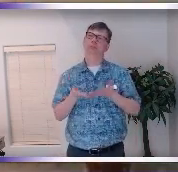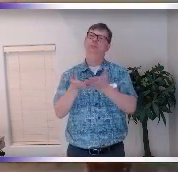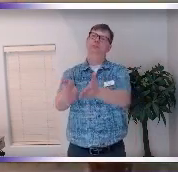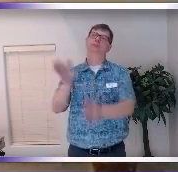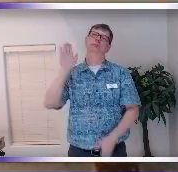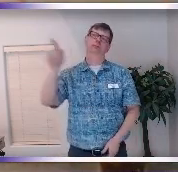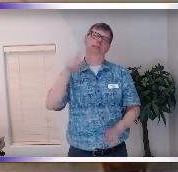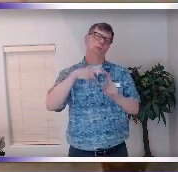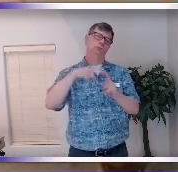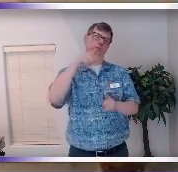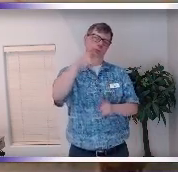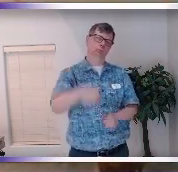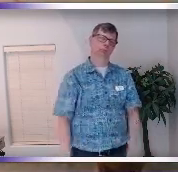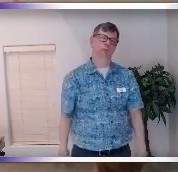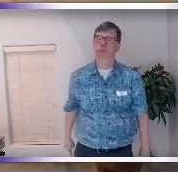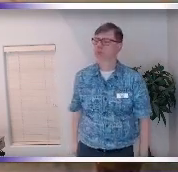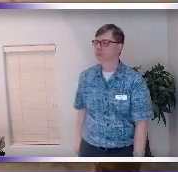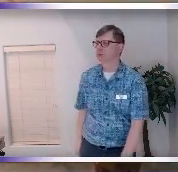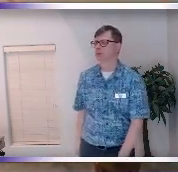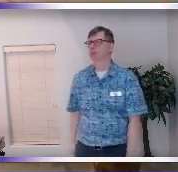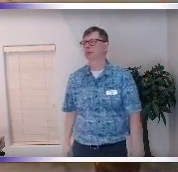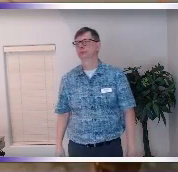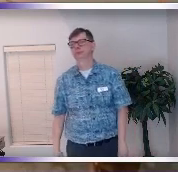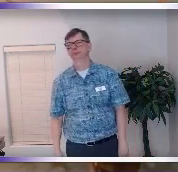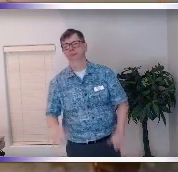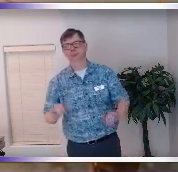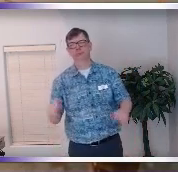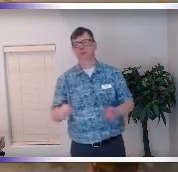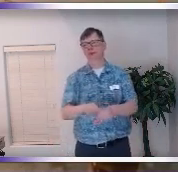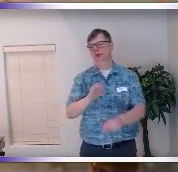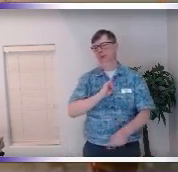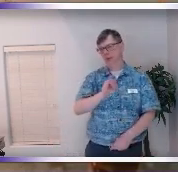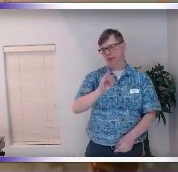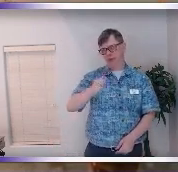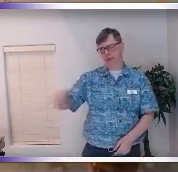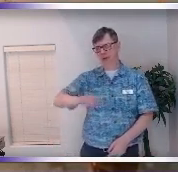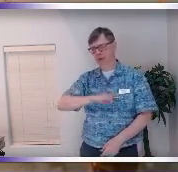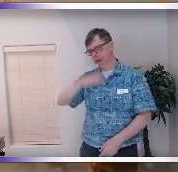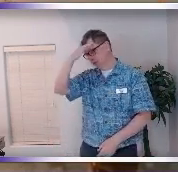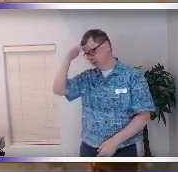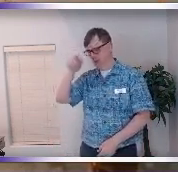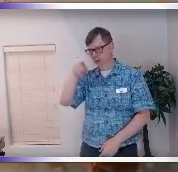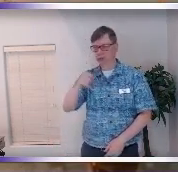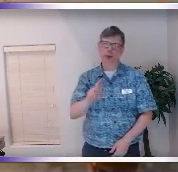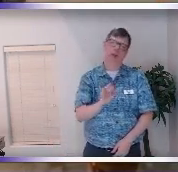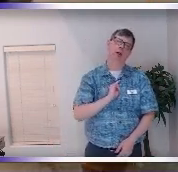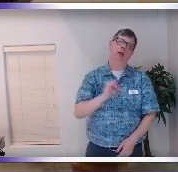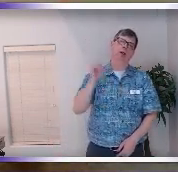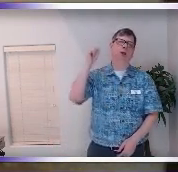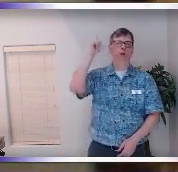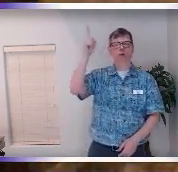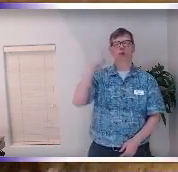you I want you to find your own sacredness and your mundane so that every time I see you you if you're sad I can say oh I understand